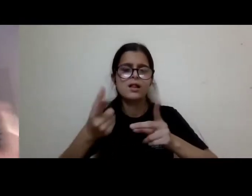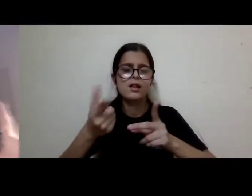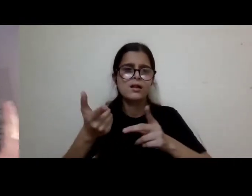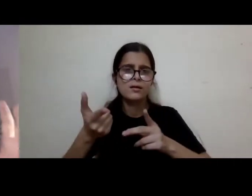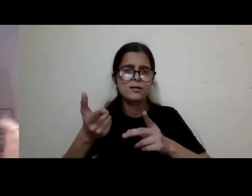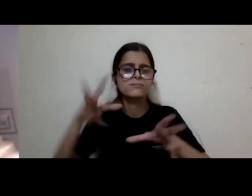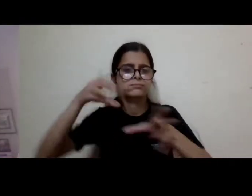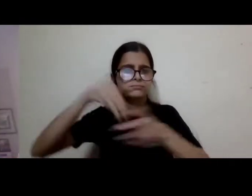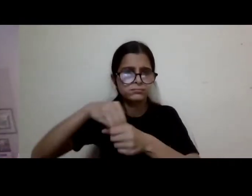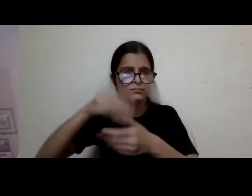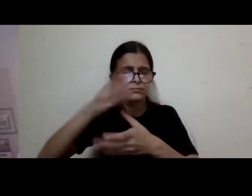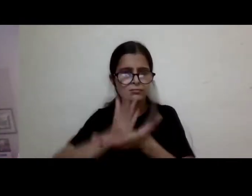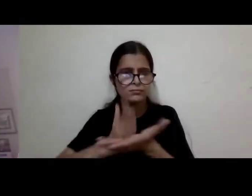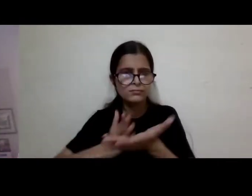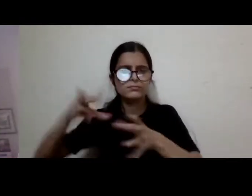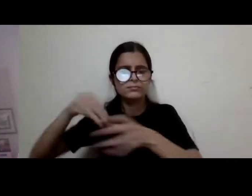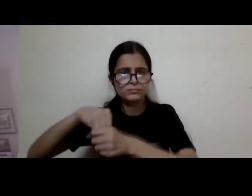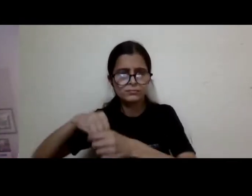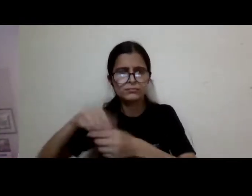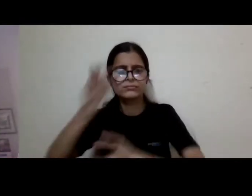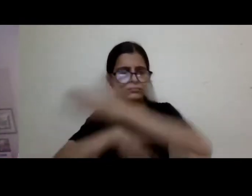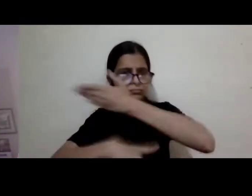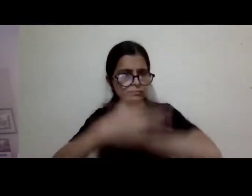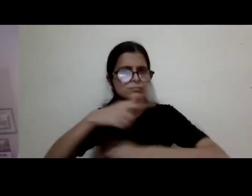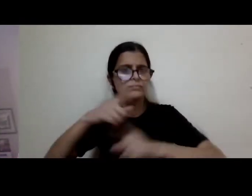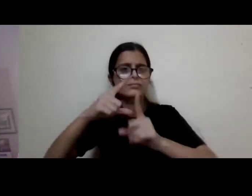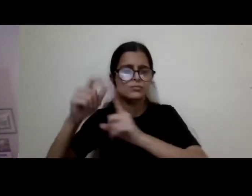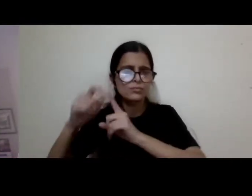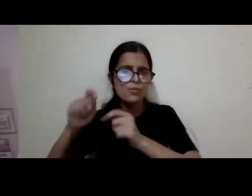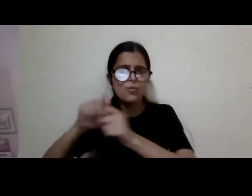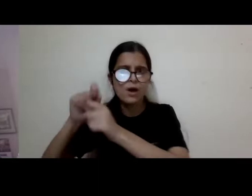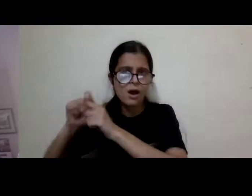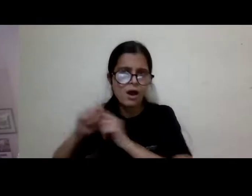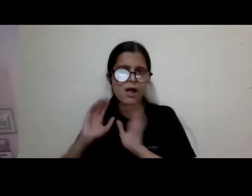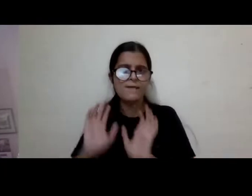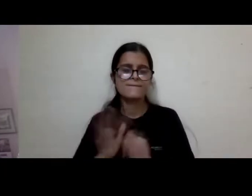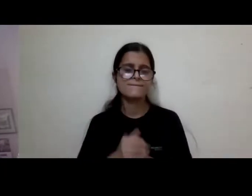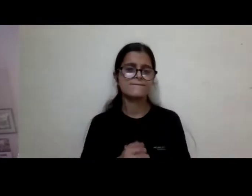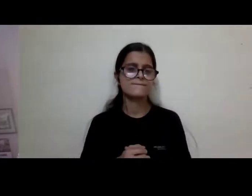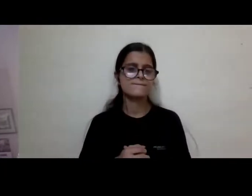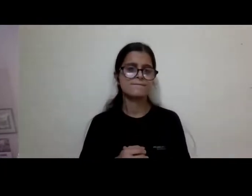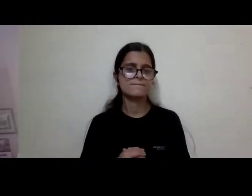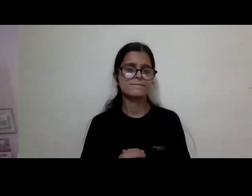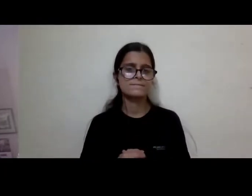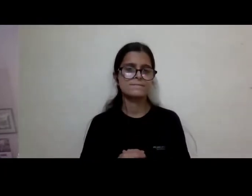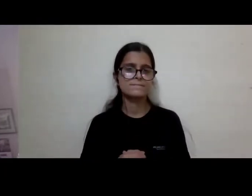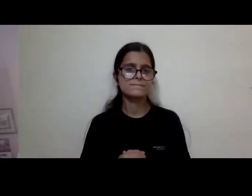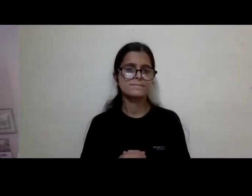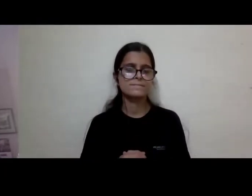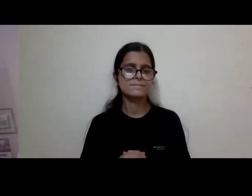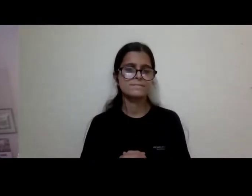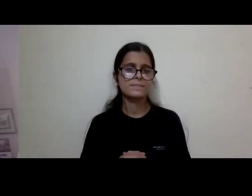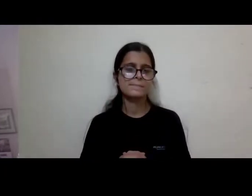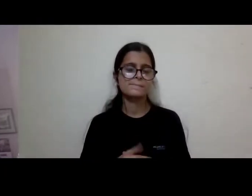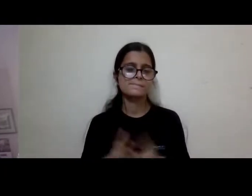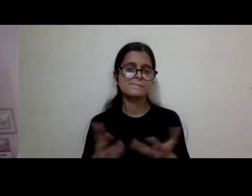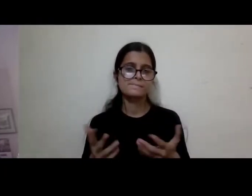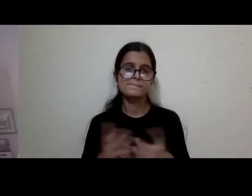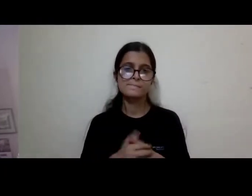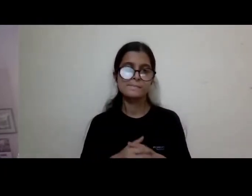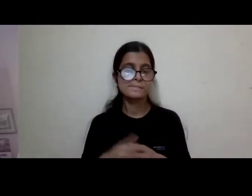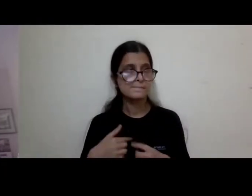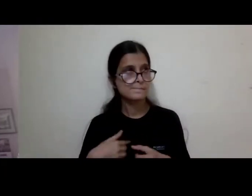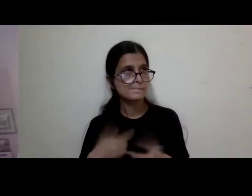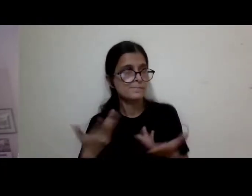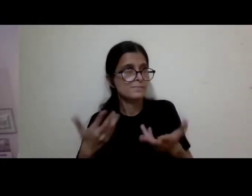construction of disability is really where literary studies is going or should go or might go. I'm always a little